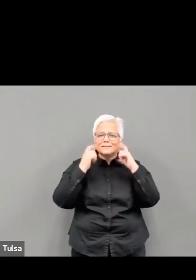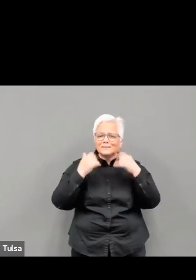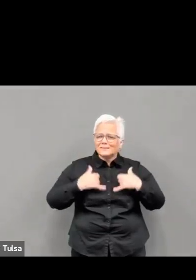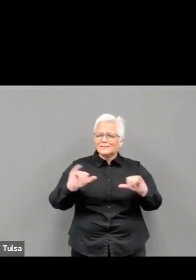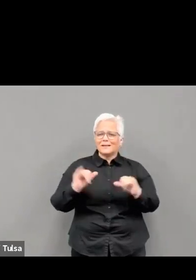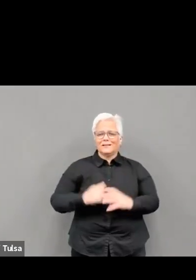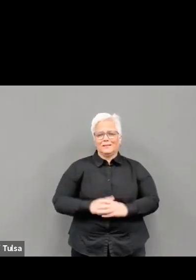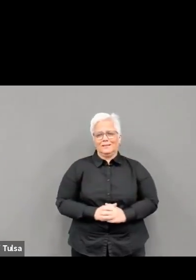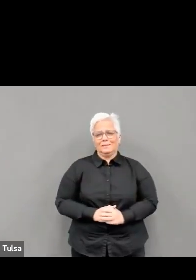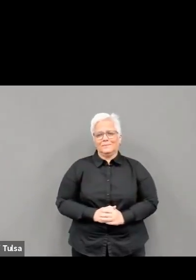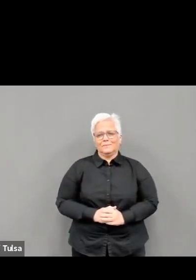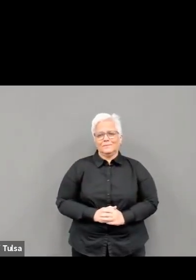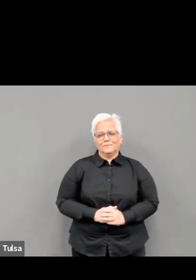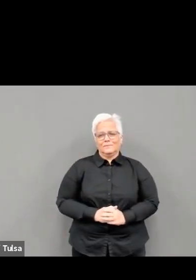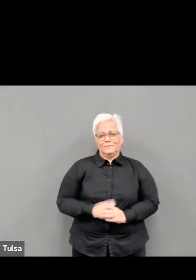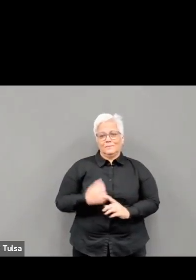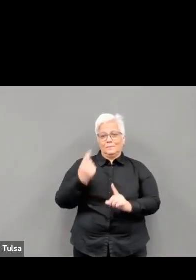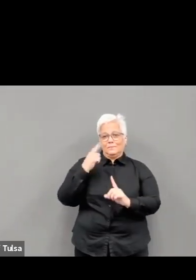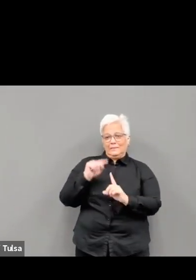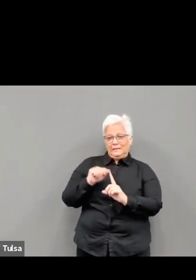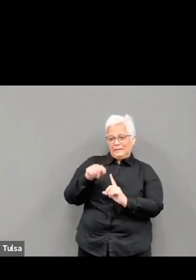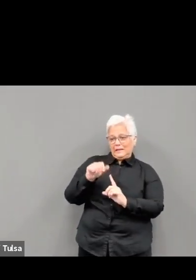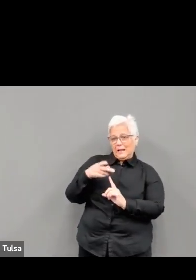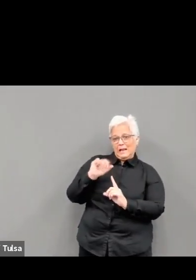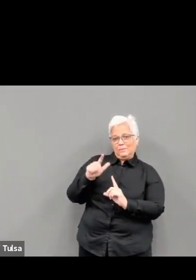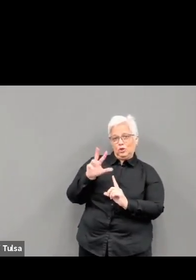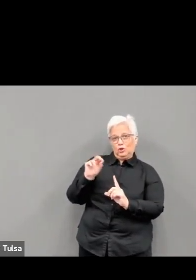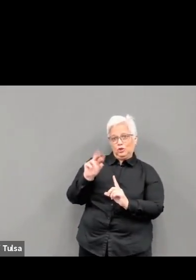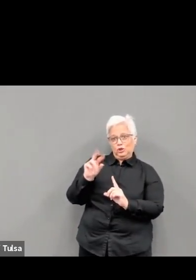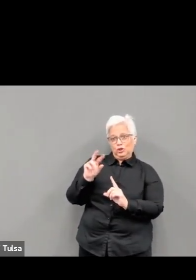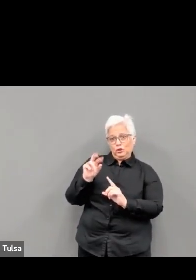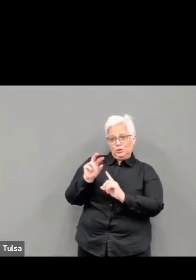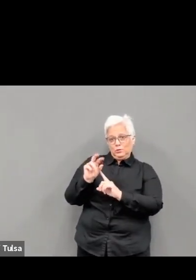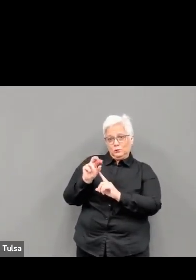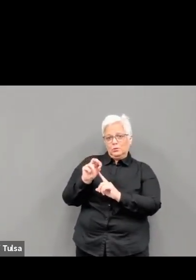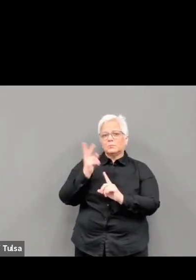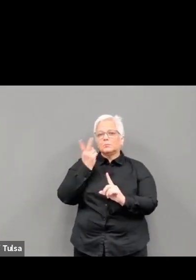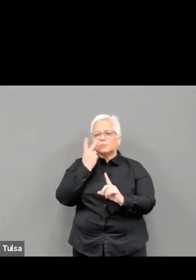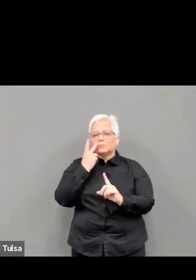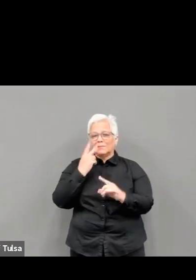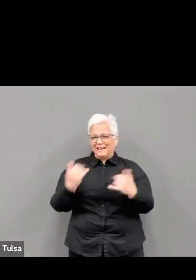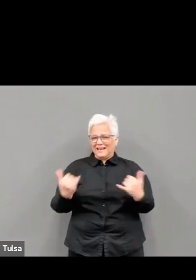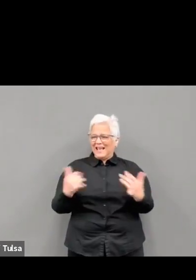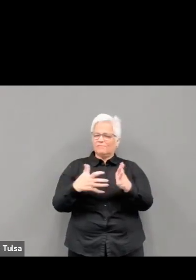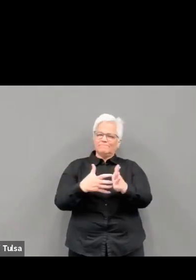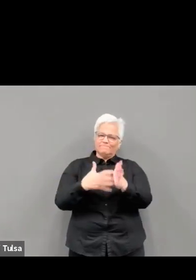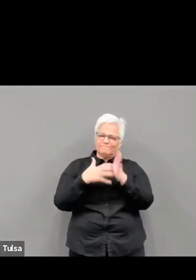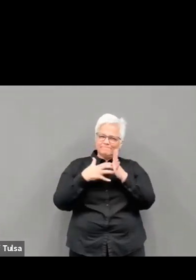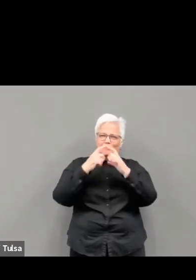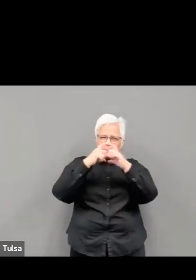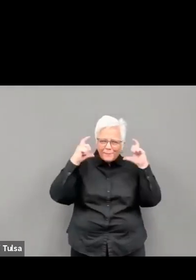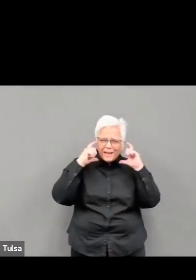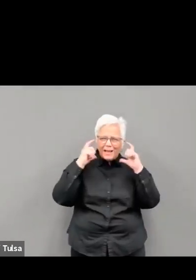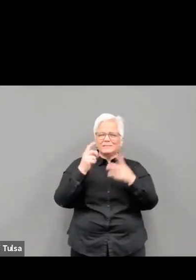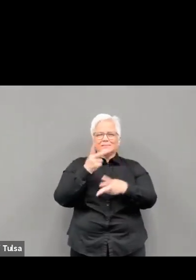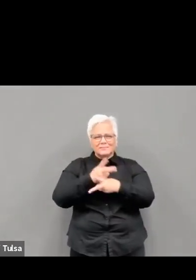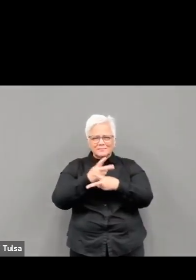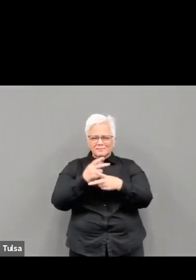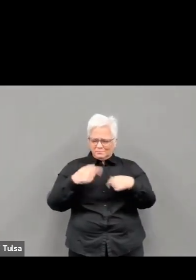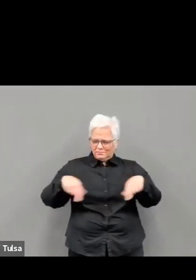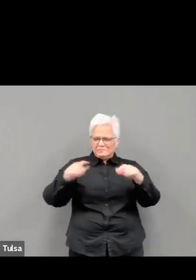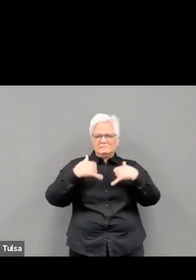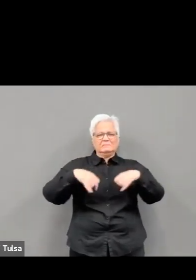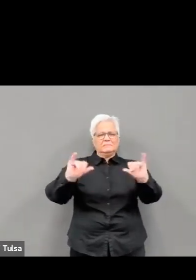I will continue to discuss the timing of that expiration with the Tulsa Health Department and local hospital leadership.